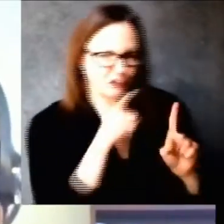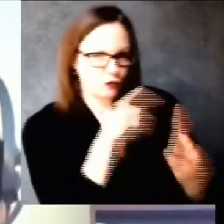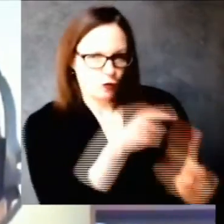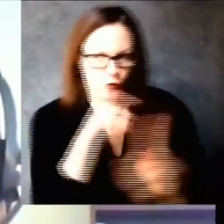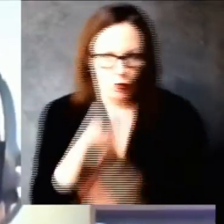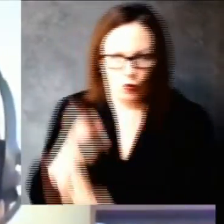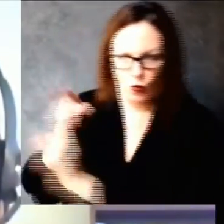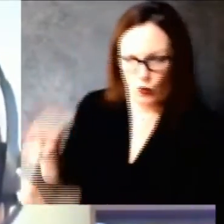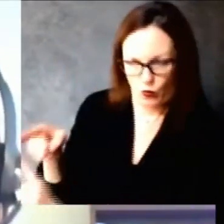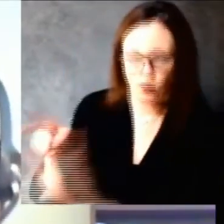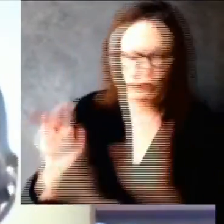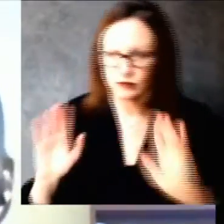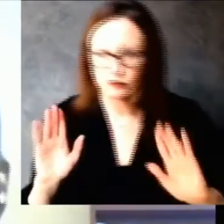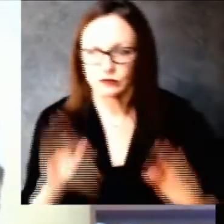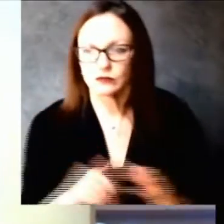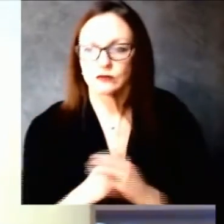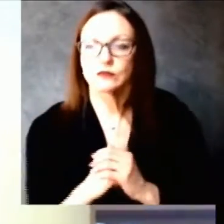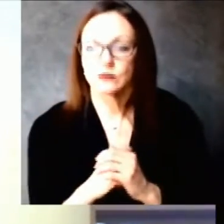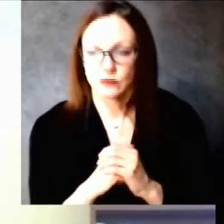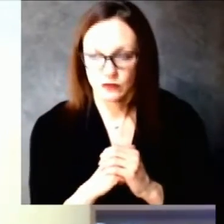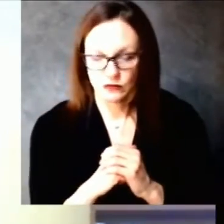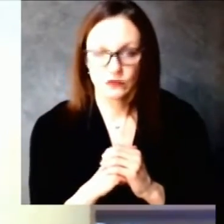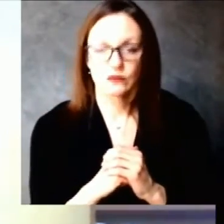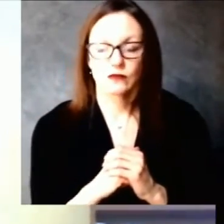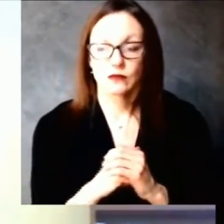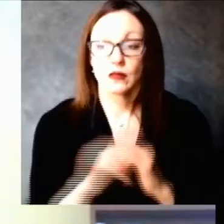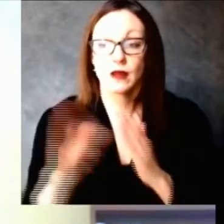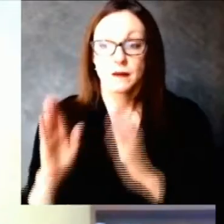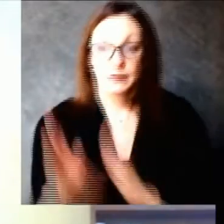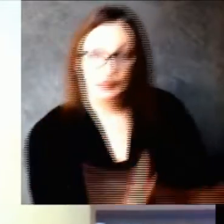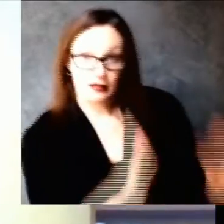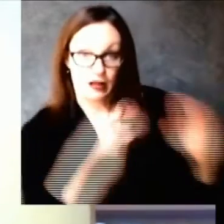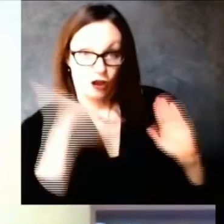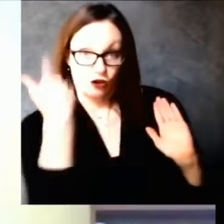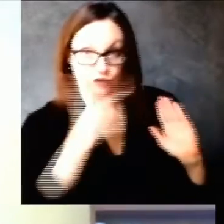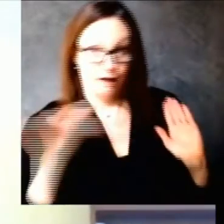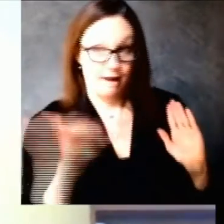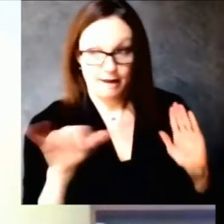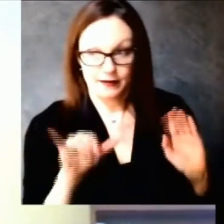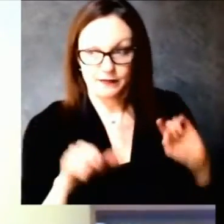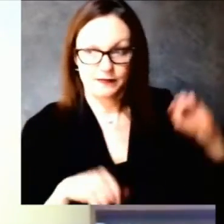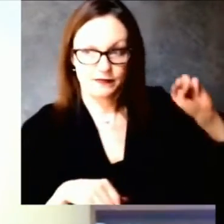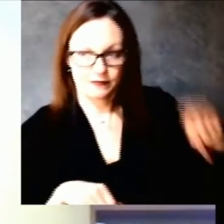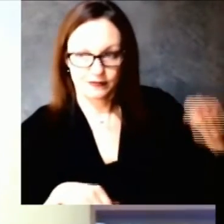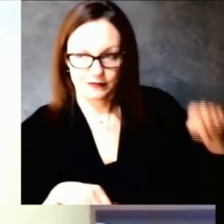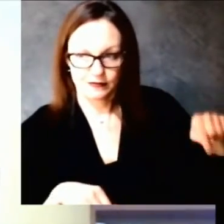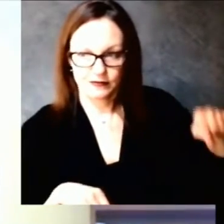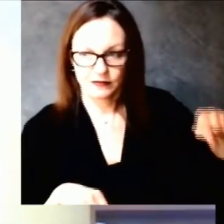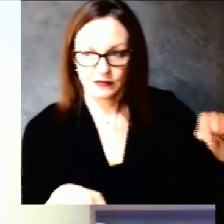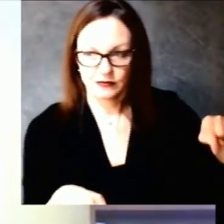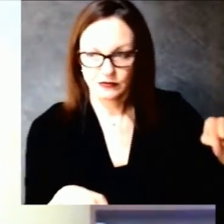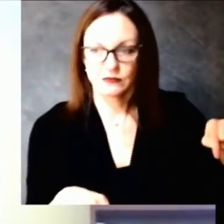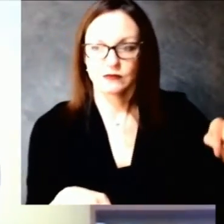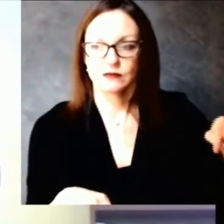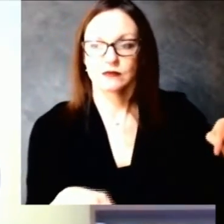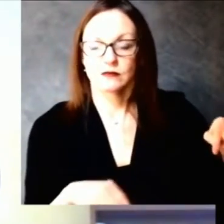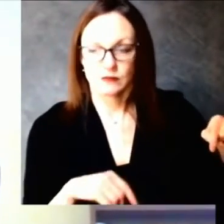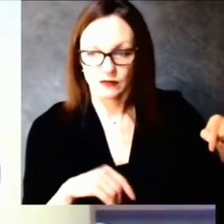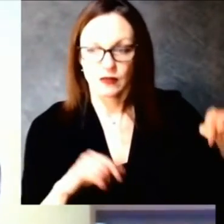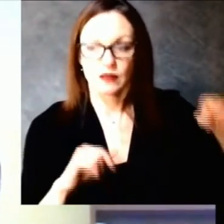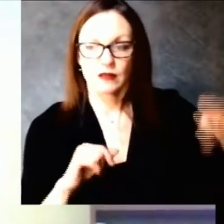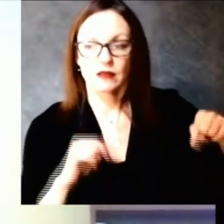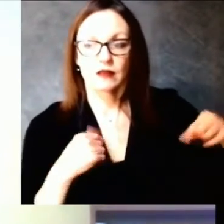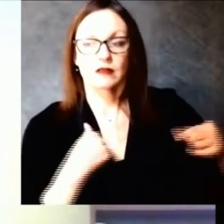our first step in doing that has been getting vaccine to tribal clinics and you'll note we are have